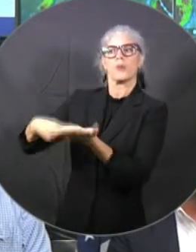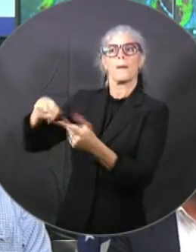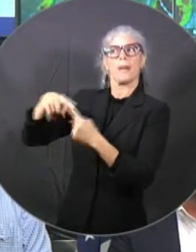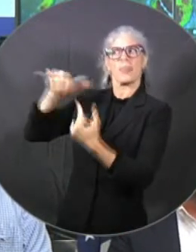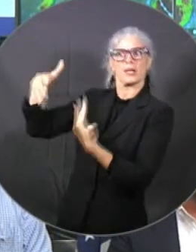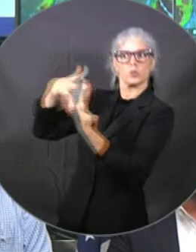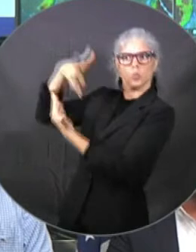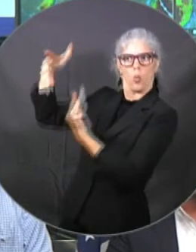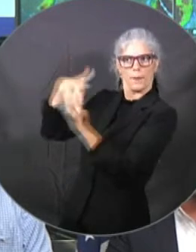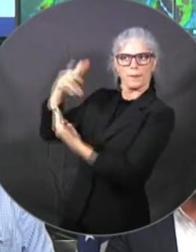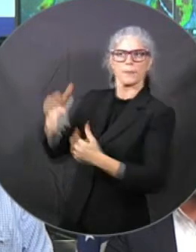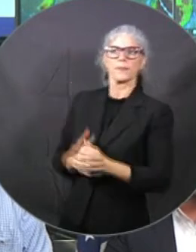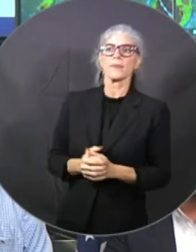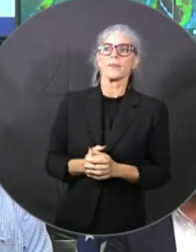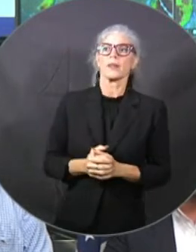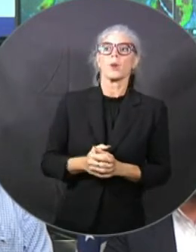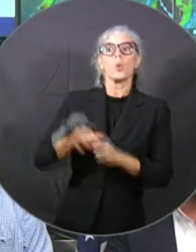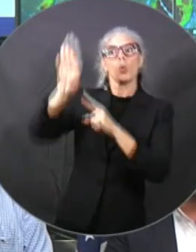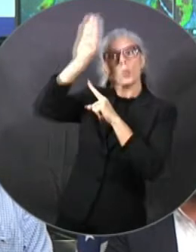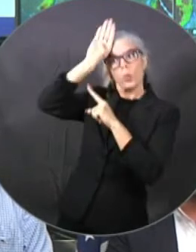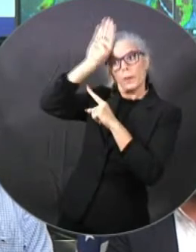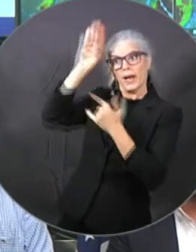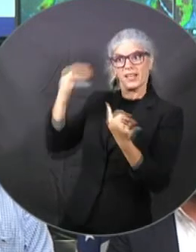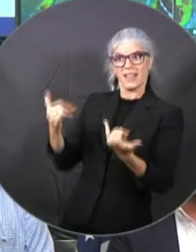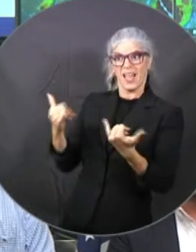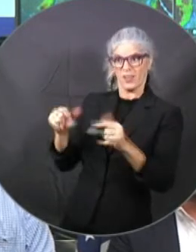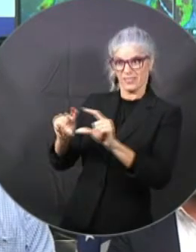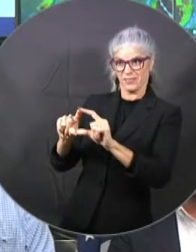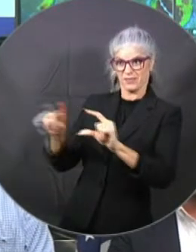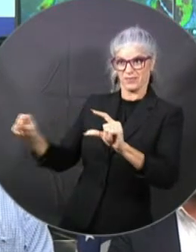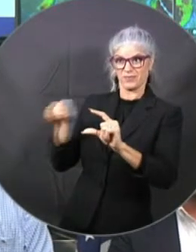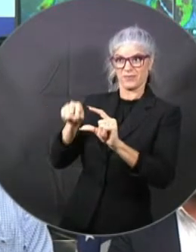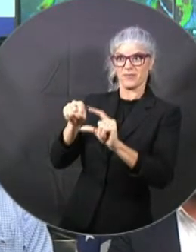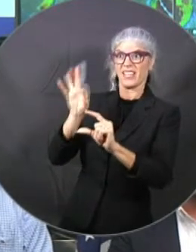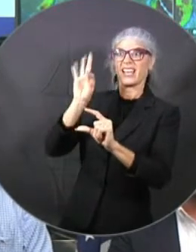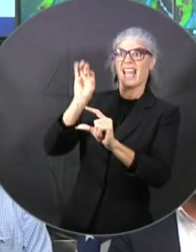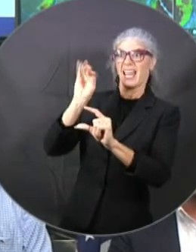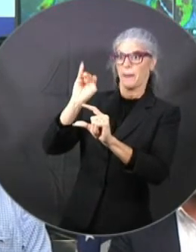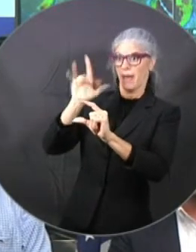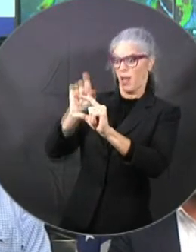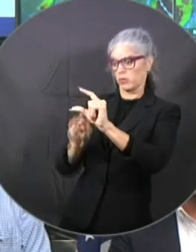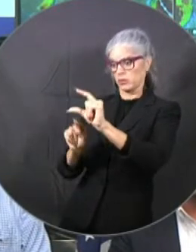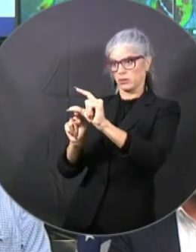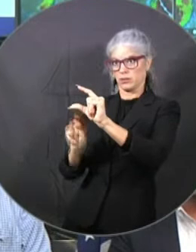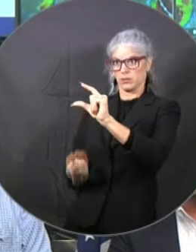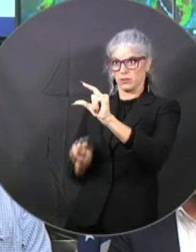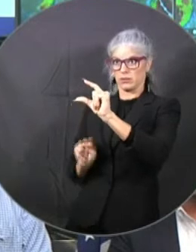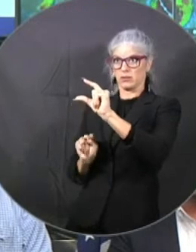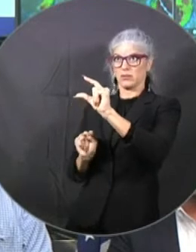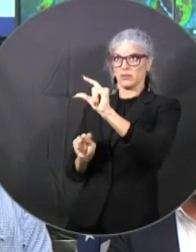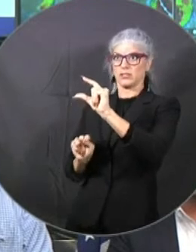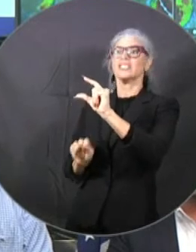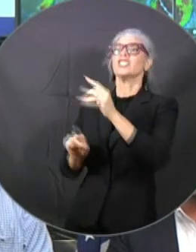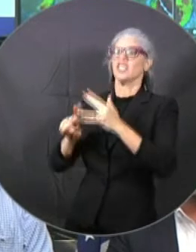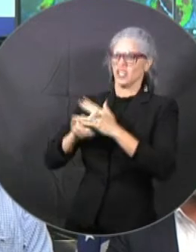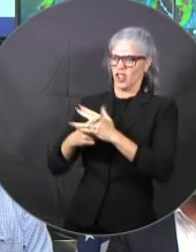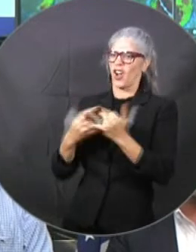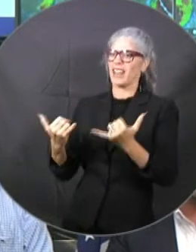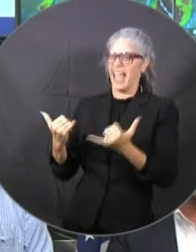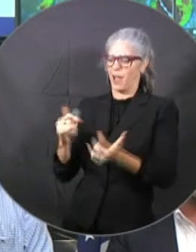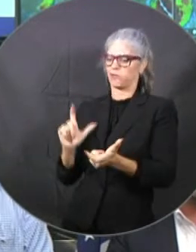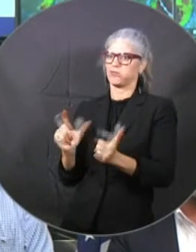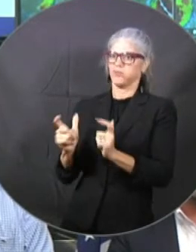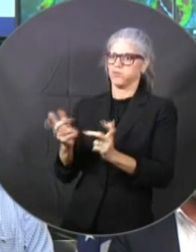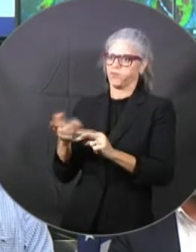storm Idalia continues to gather strength. It will become a hurricane today and it is forecast to reach